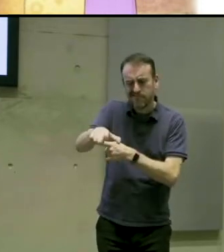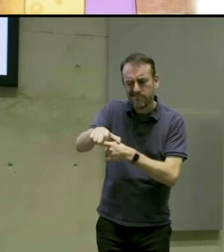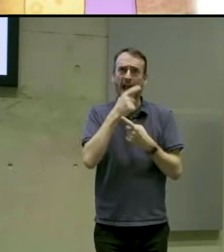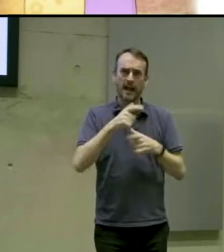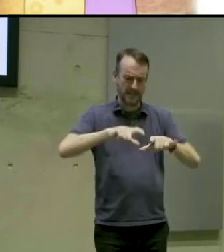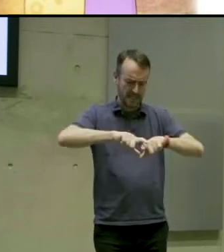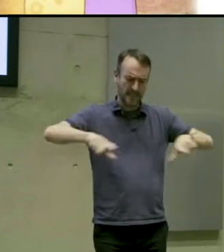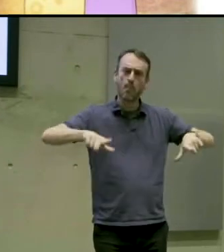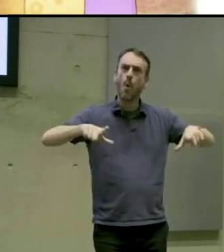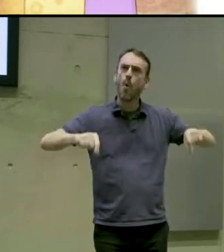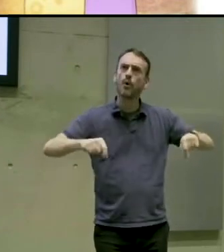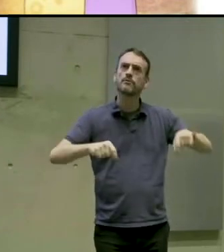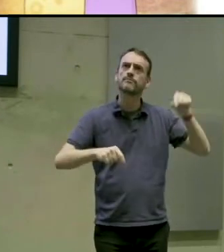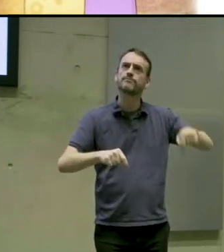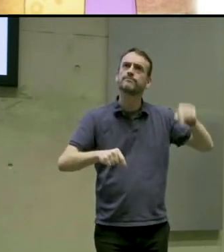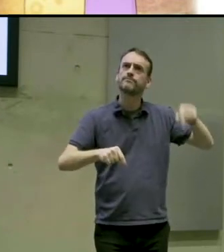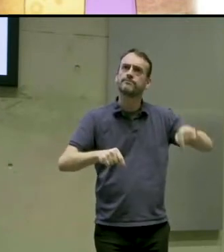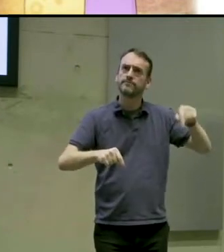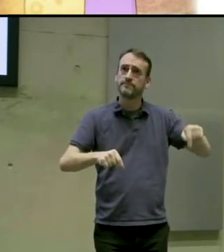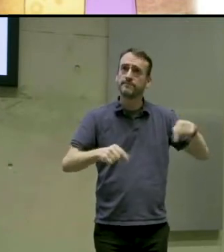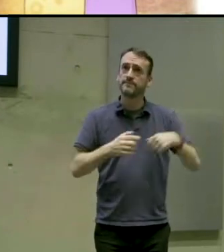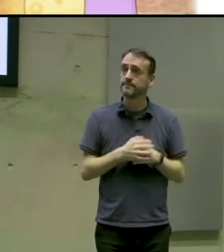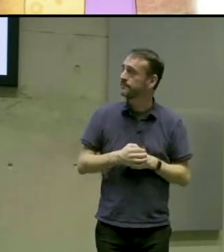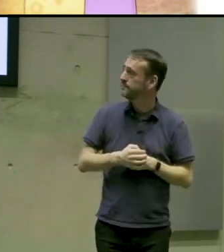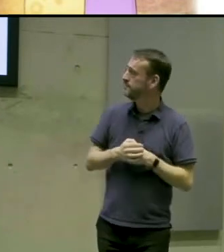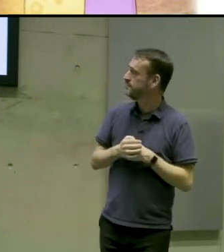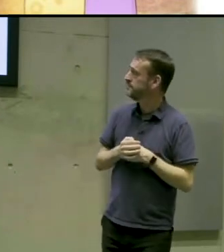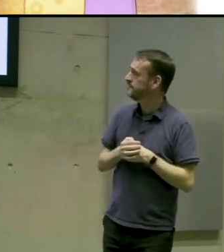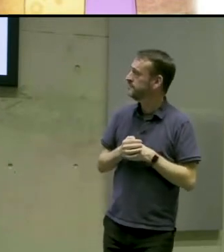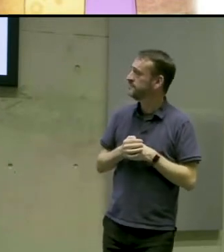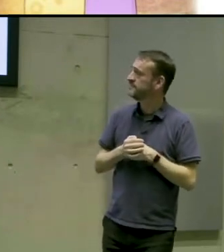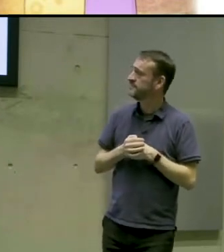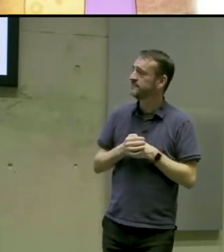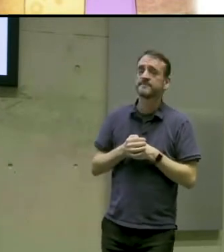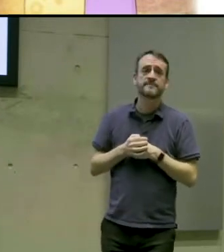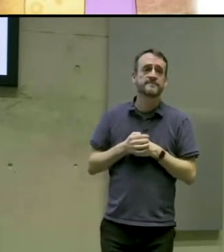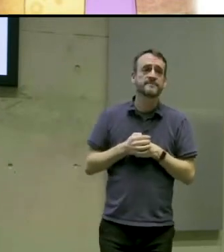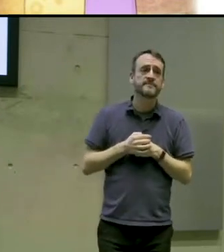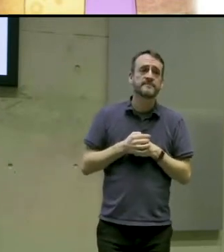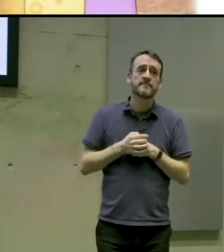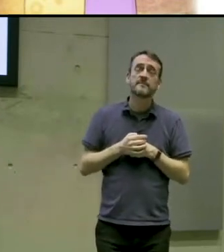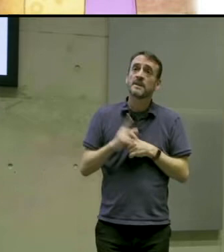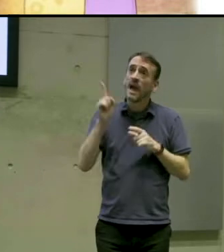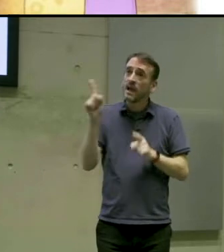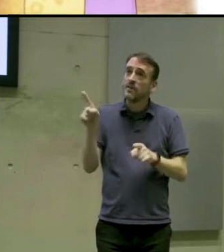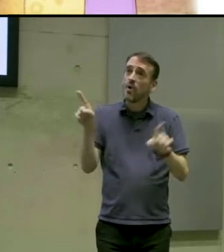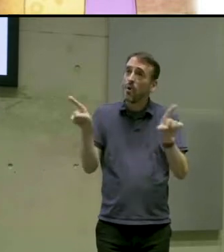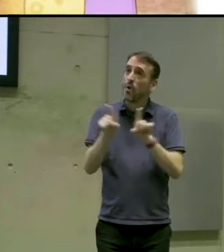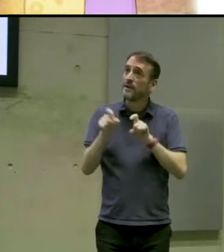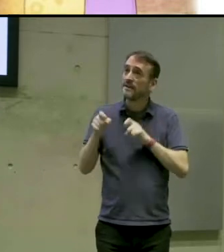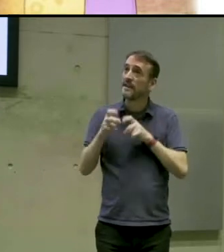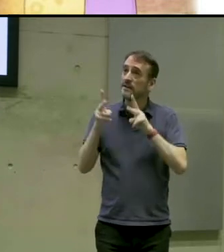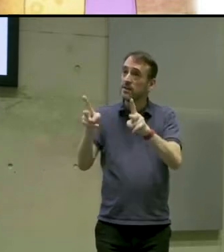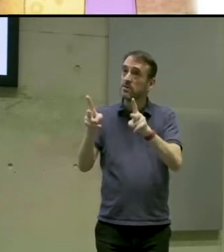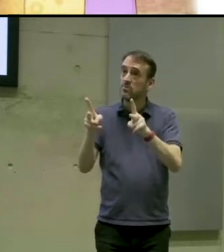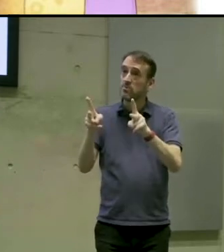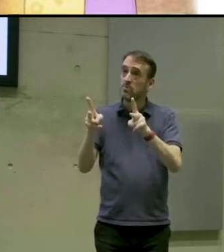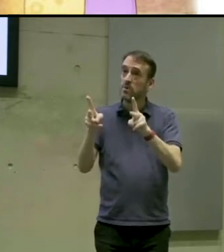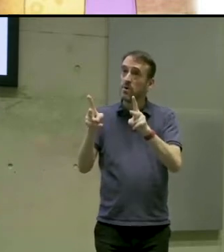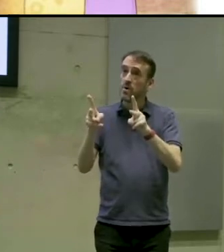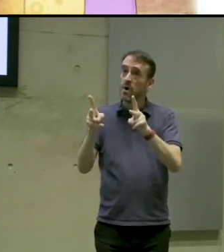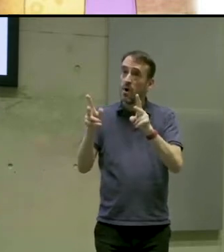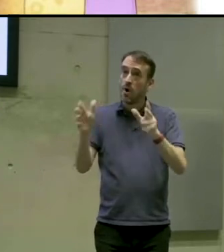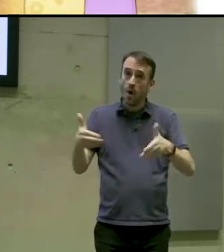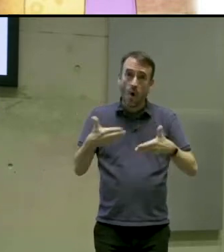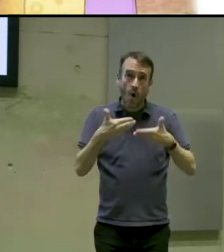And the great thing about this system as well, it also offered the ability to play the game, the entire